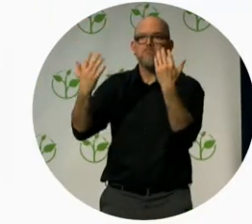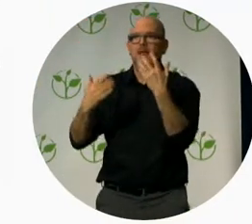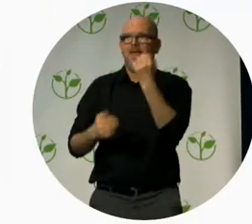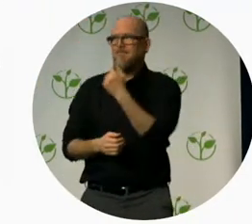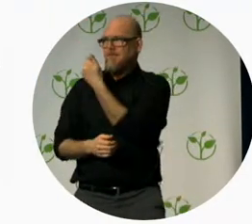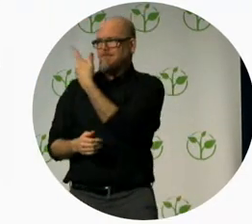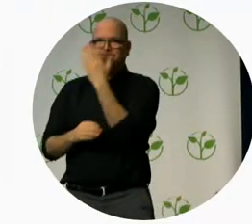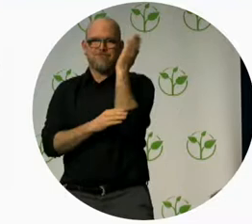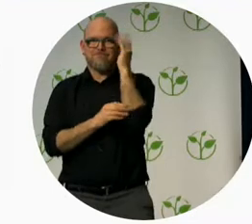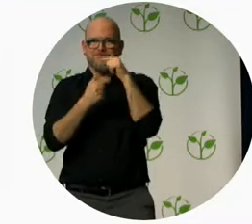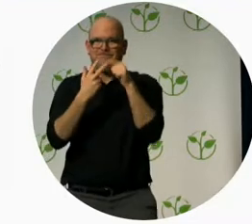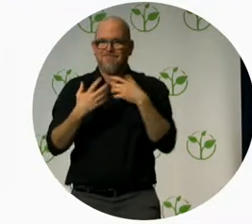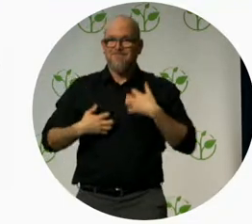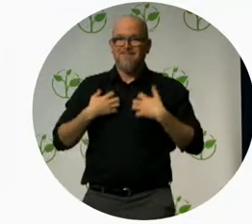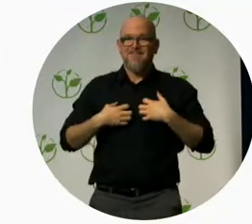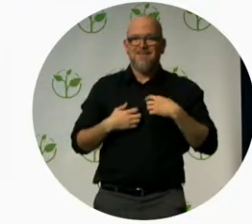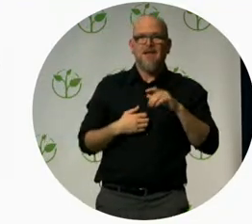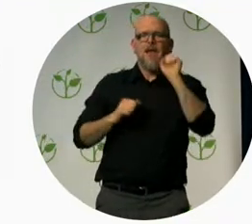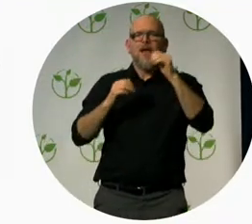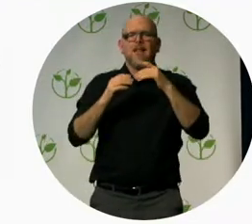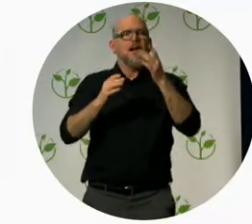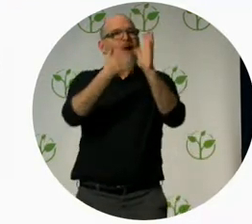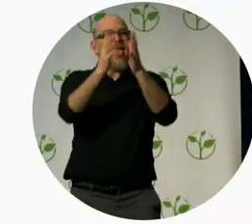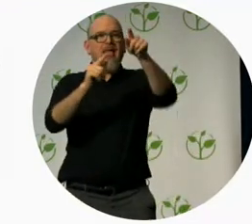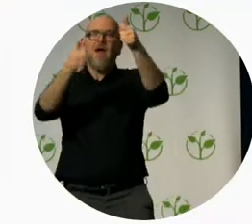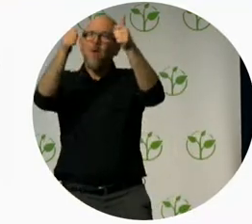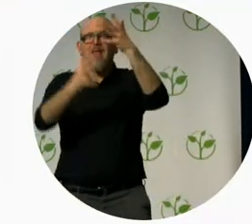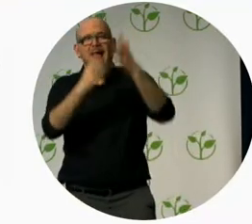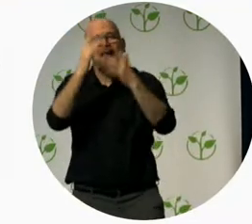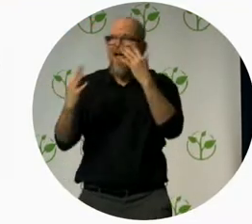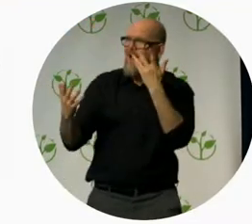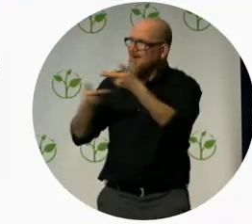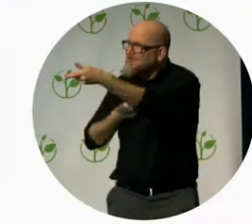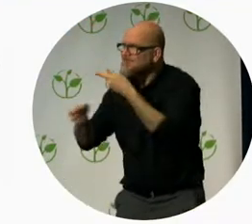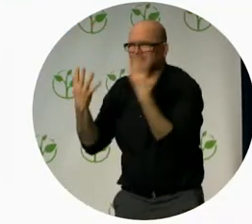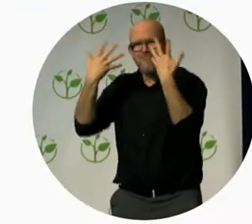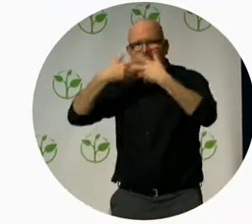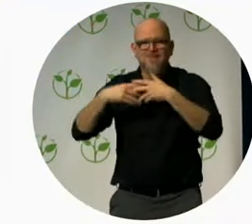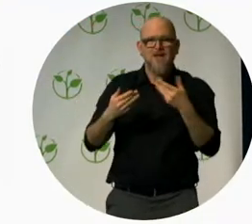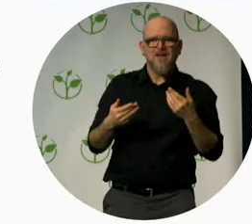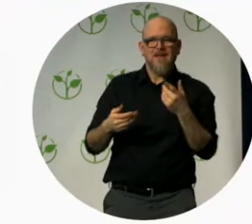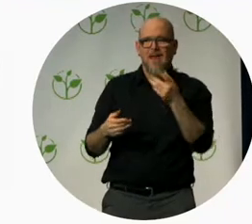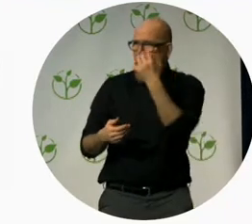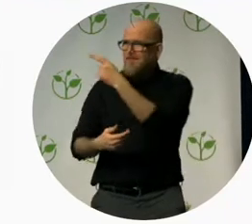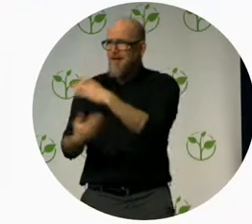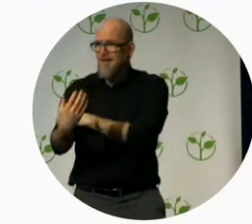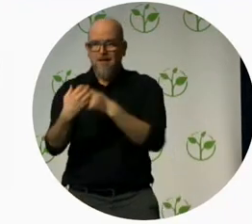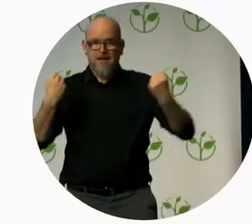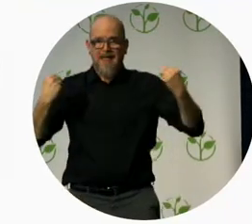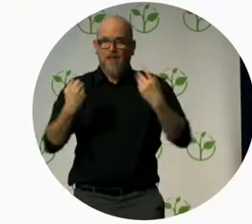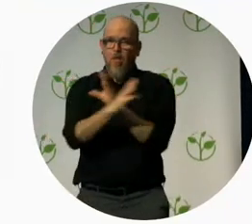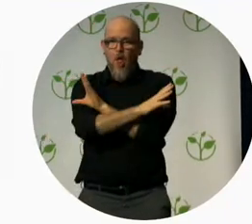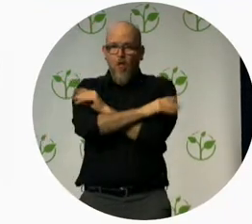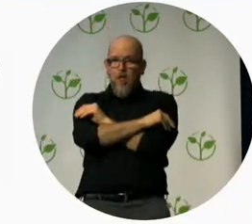exactly what we wanted is every still feeling energetic and hello come on come on thank you